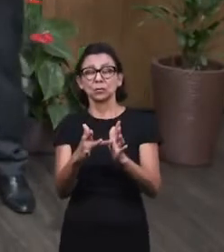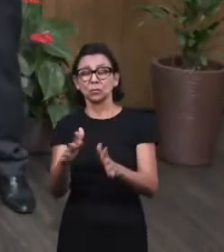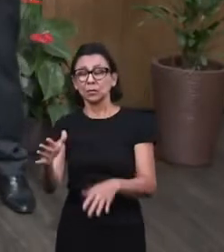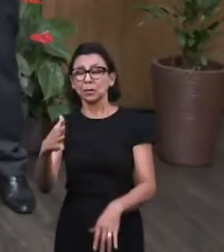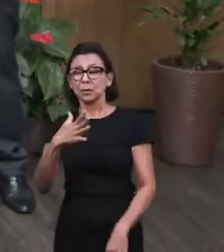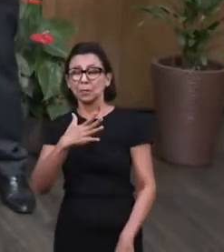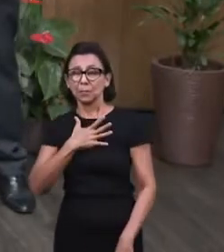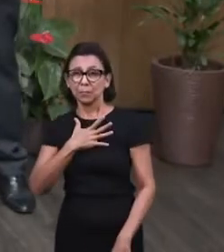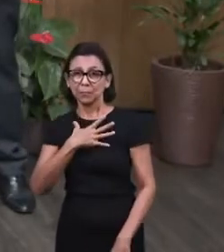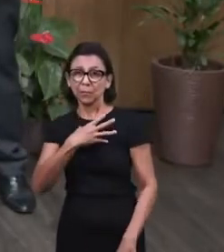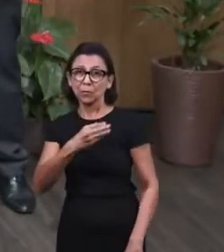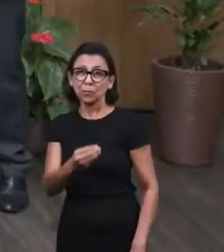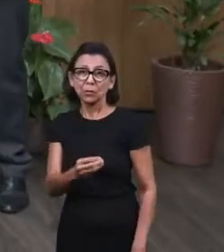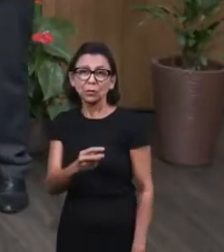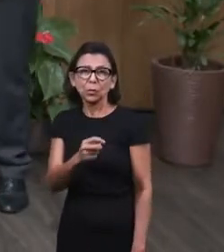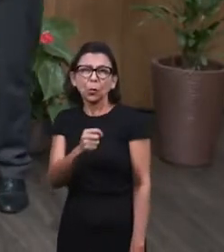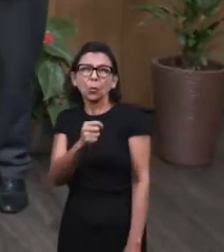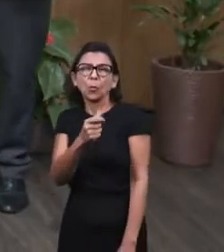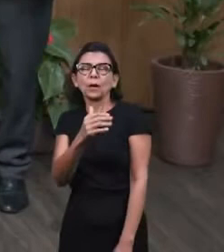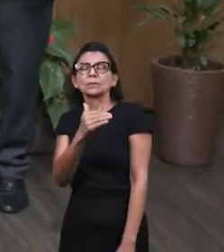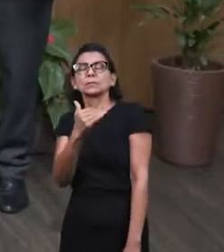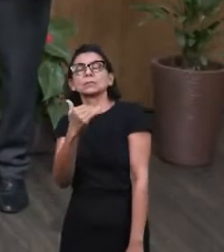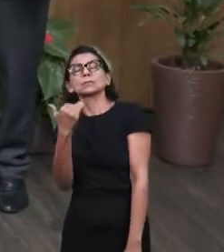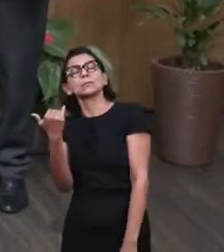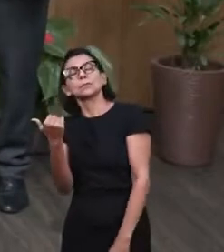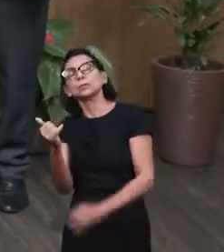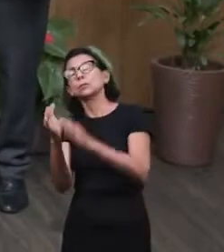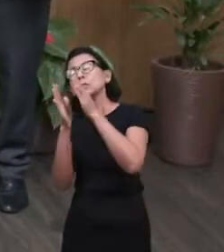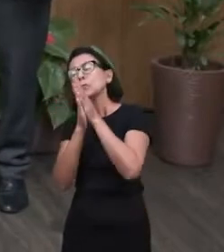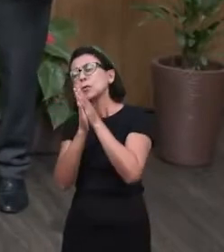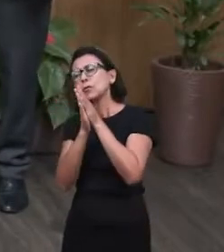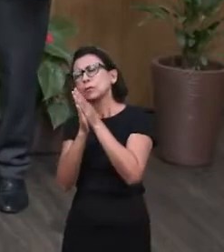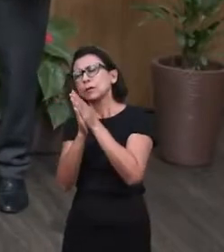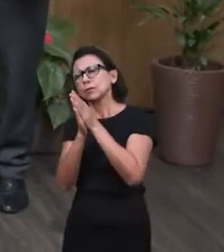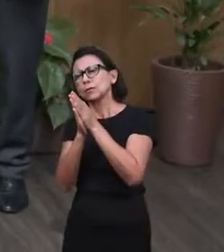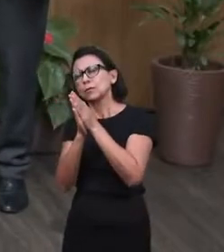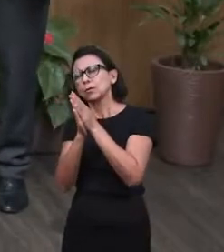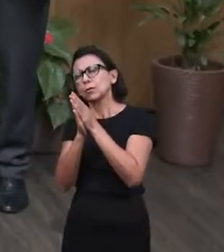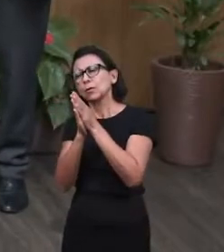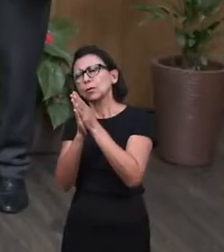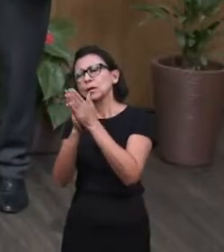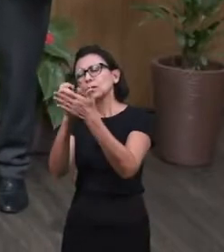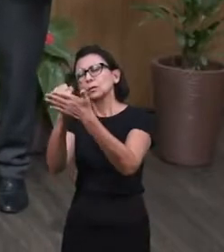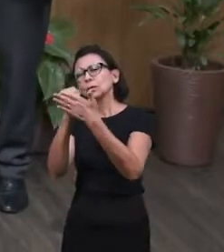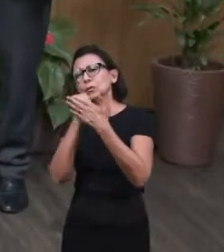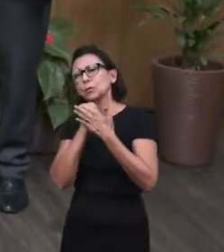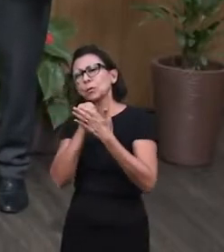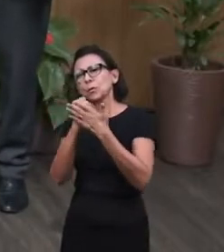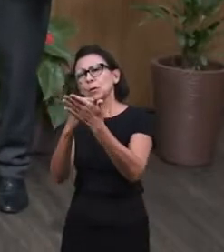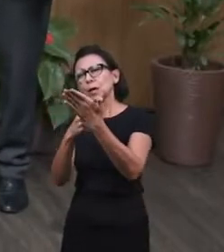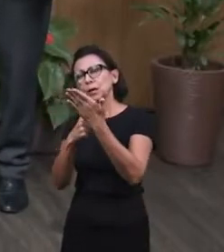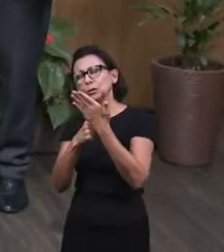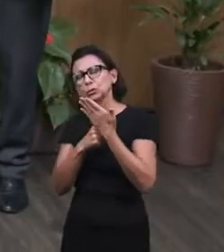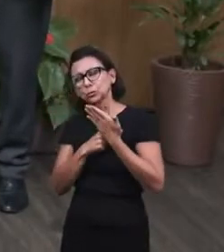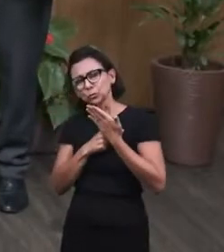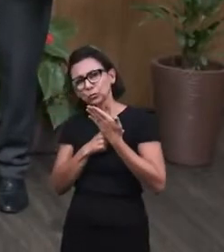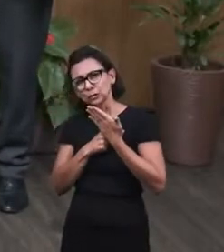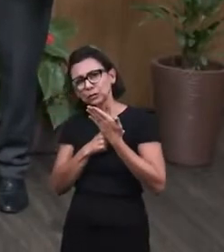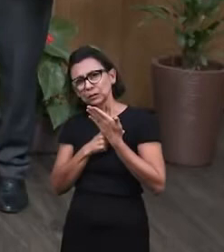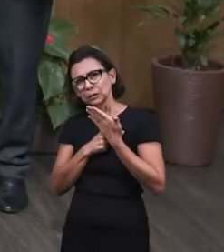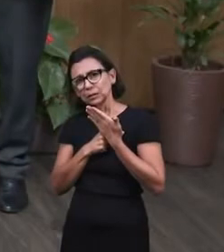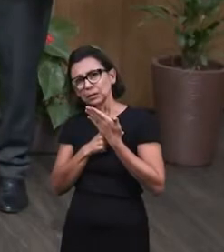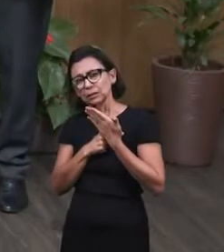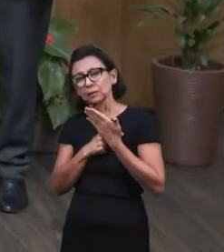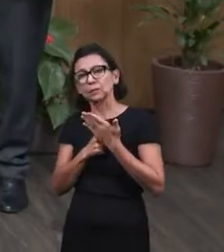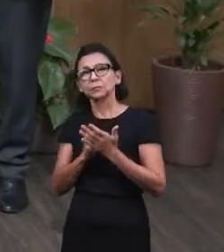And he asked Jesus to go to his house to heal his son. The supplication, the cry of the